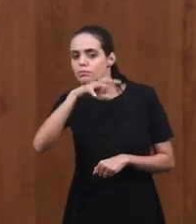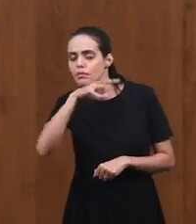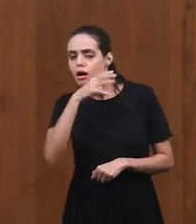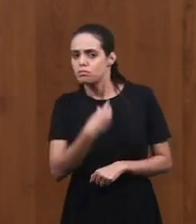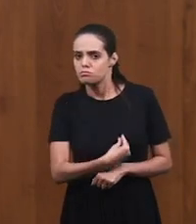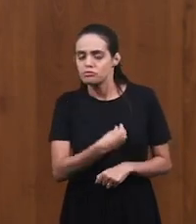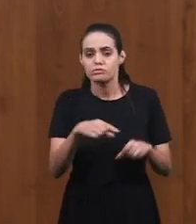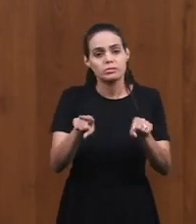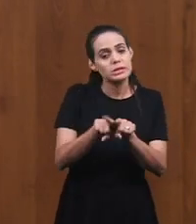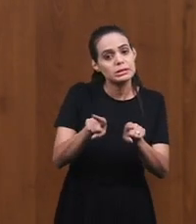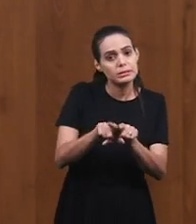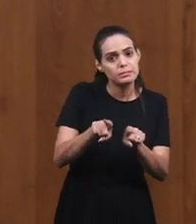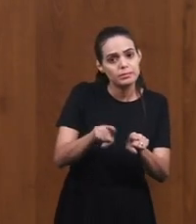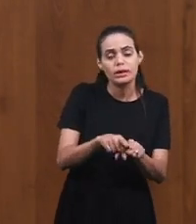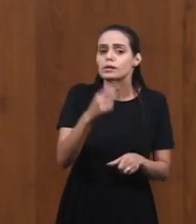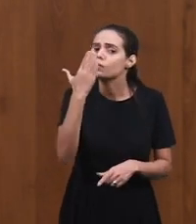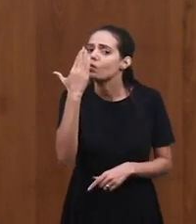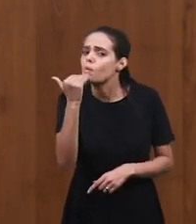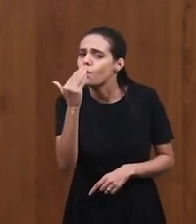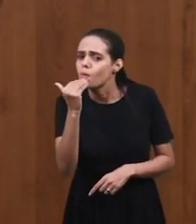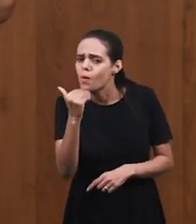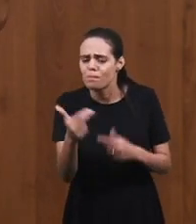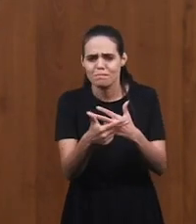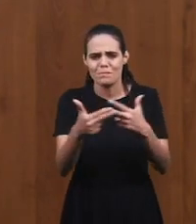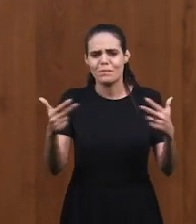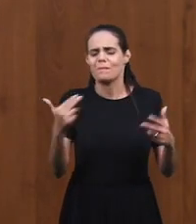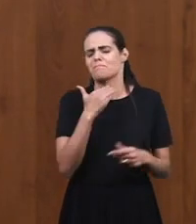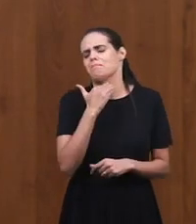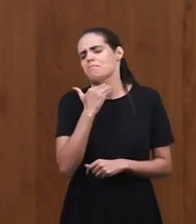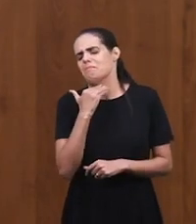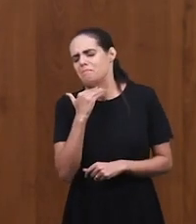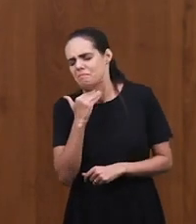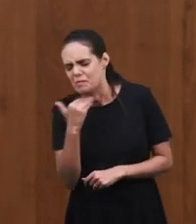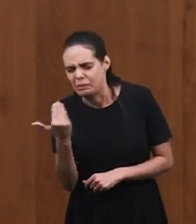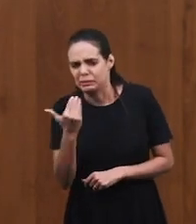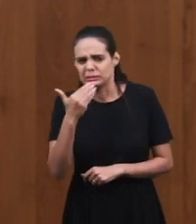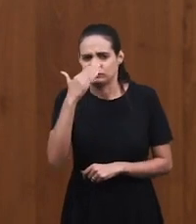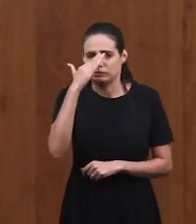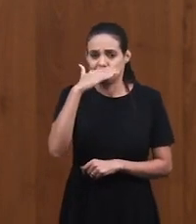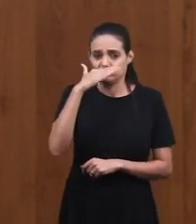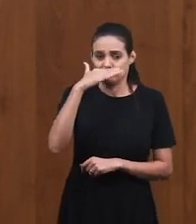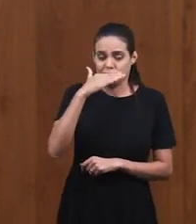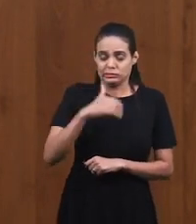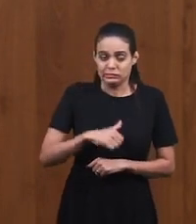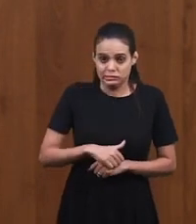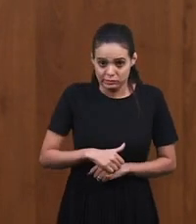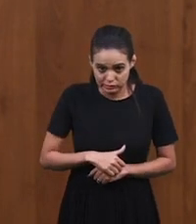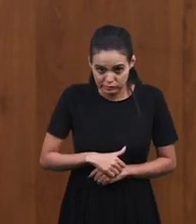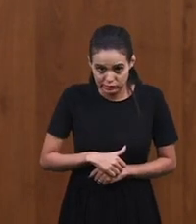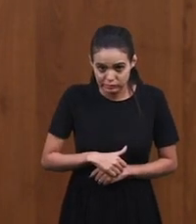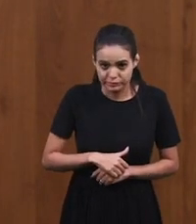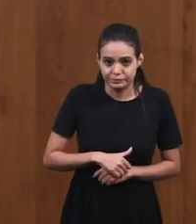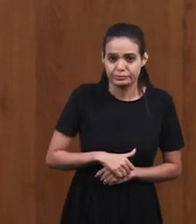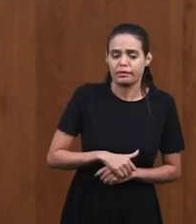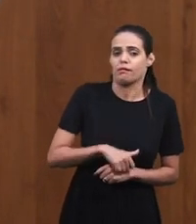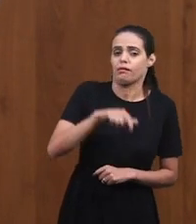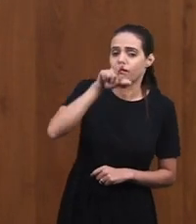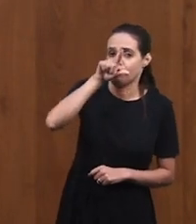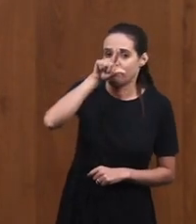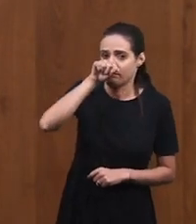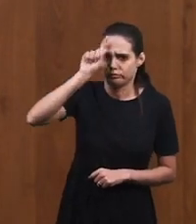But he also eats the dirty things. Like the carcass and trash.